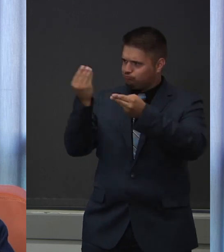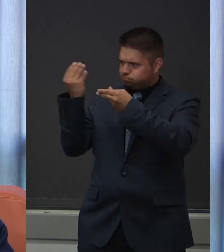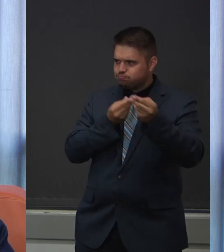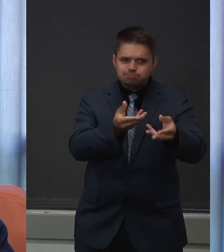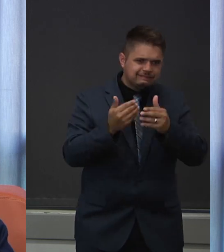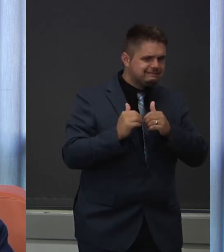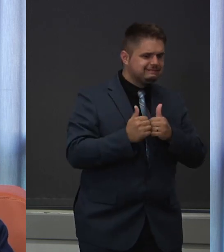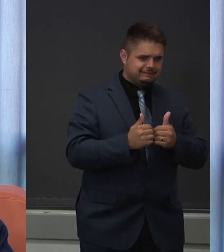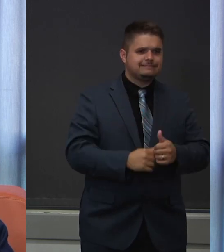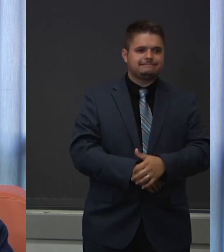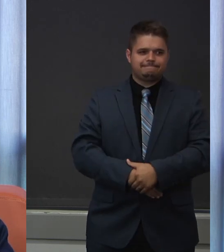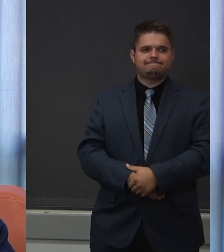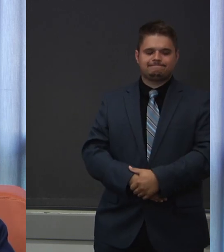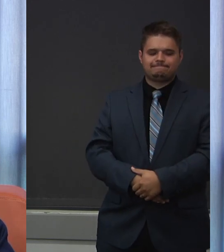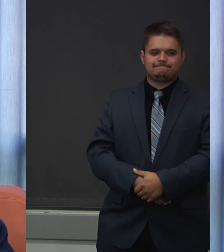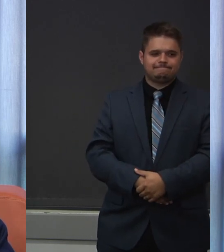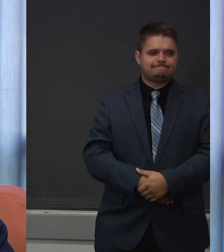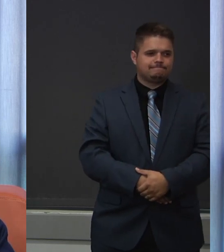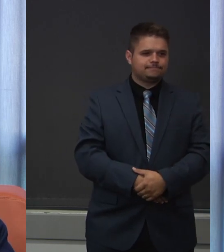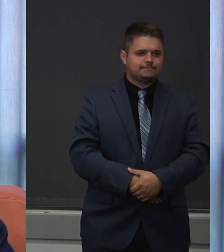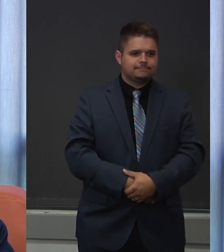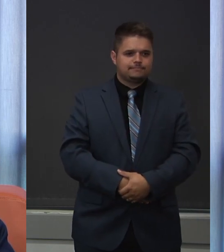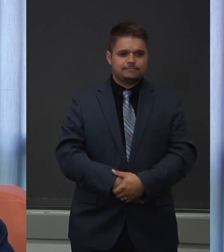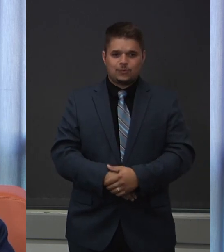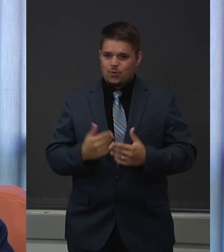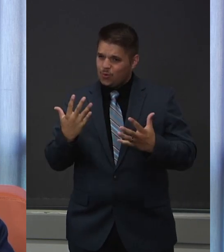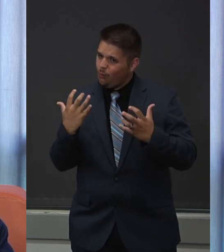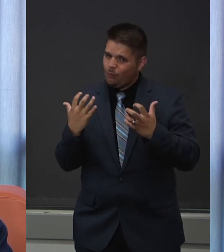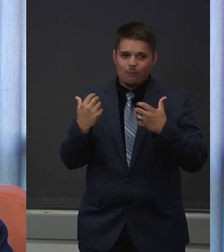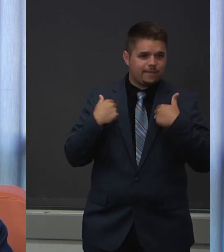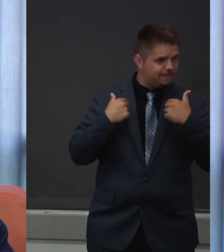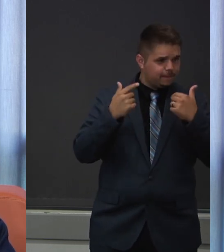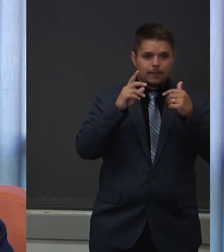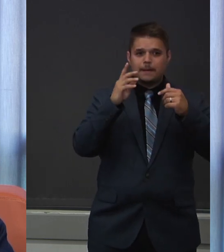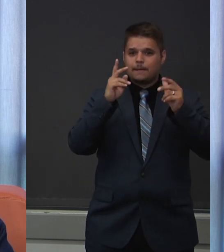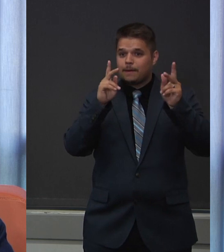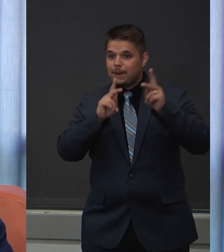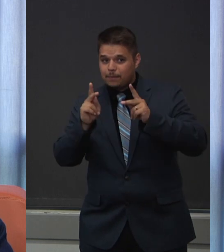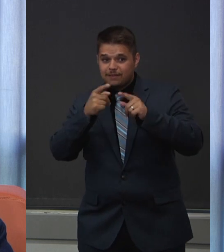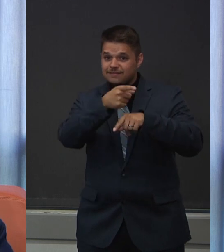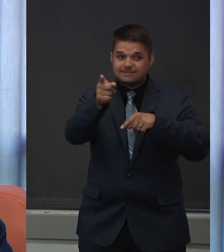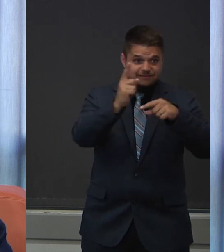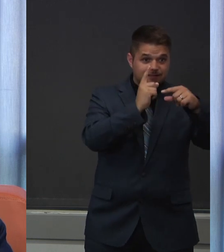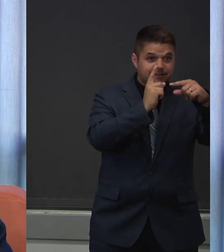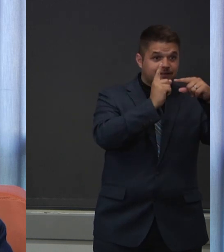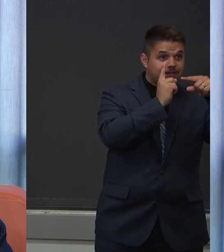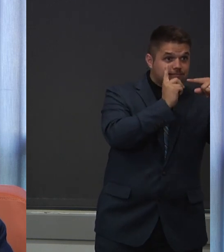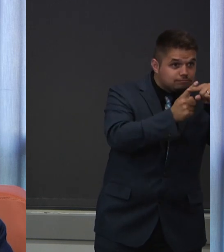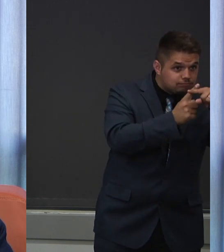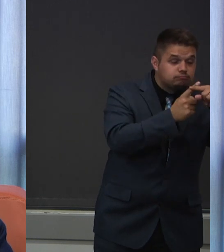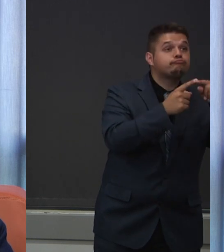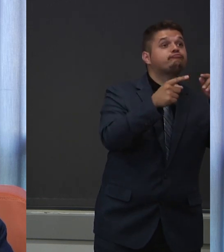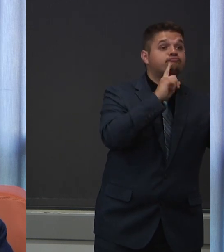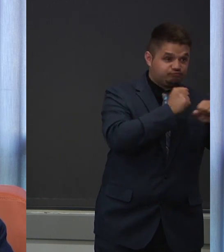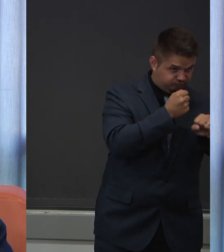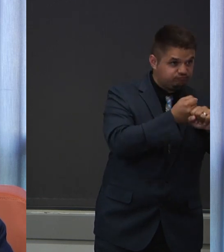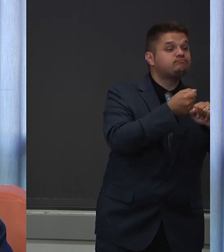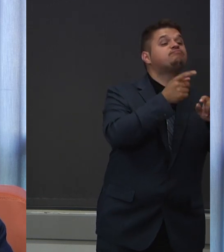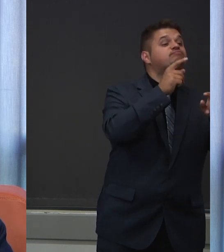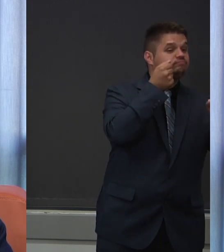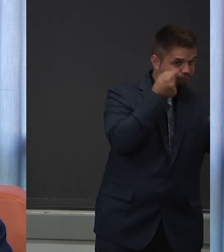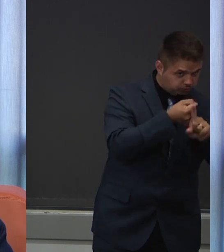results in a timely fashion and and use that information. Unfortunately, we we do have national and global